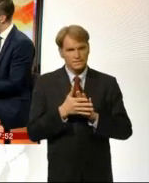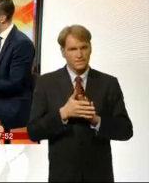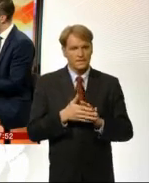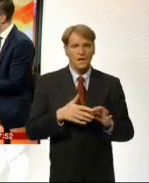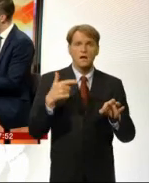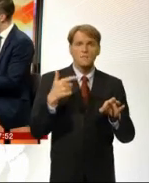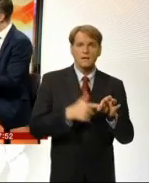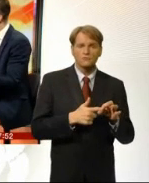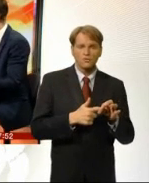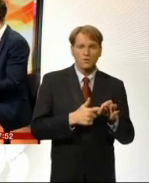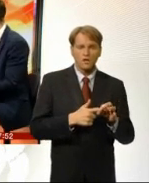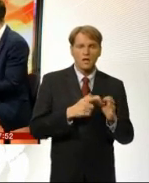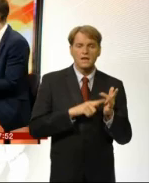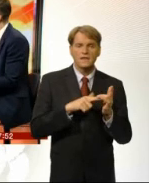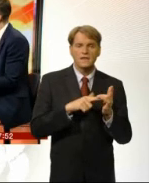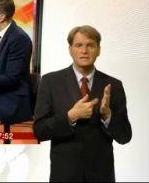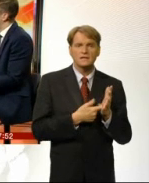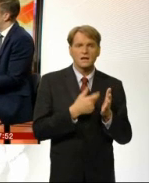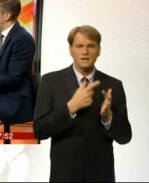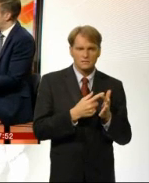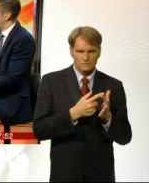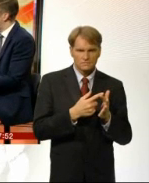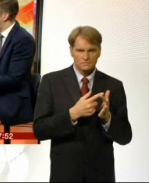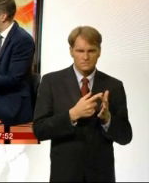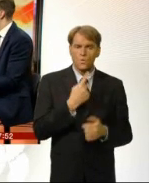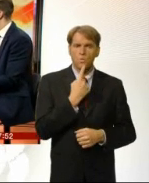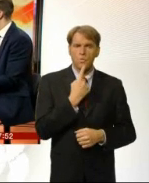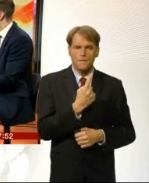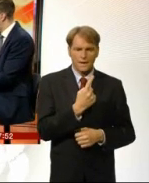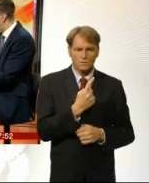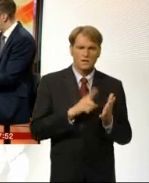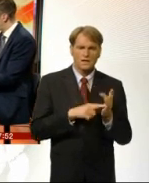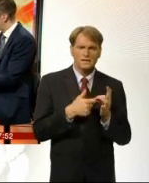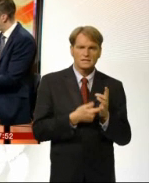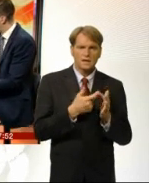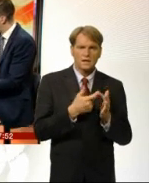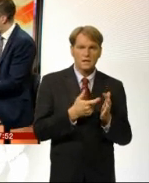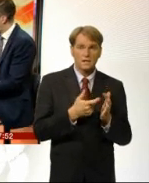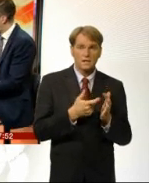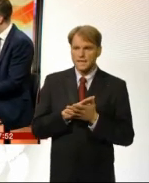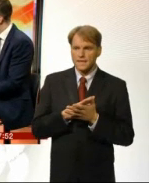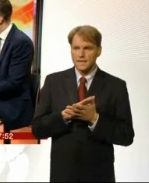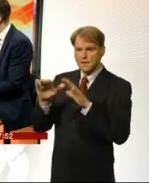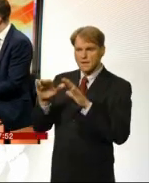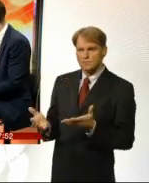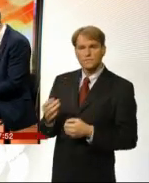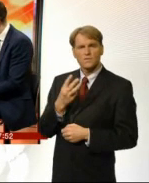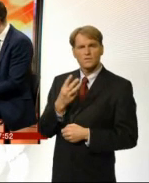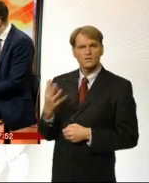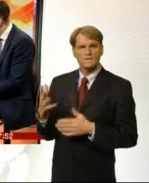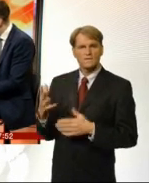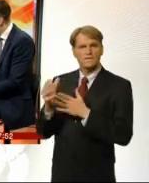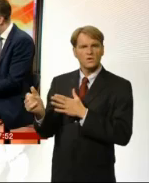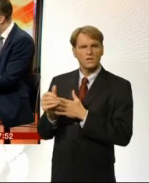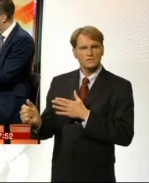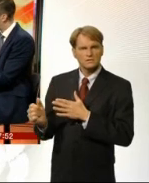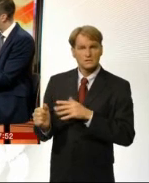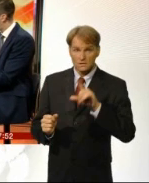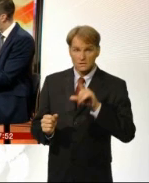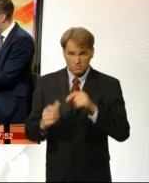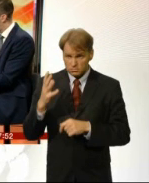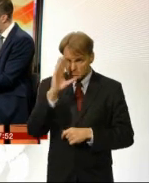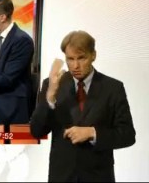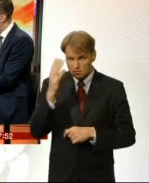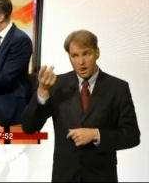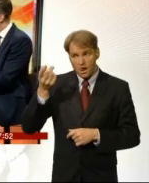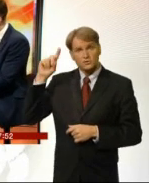$35. Everyone in the past probably saying that is maybe impossible but as you said this time last year we saw them at $100 a barrel. Now they're